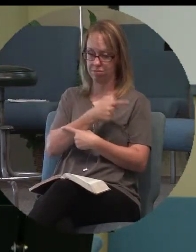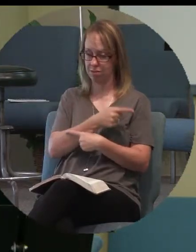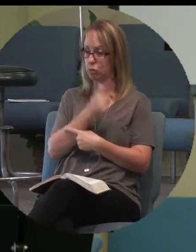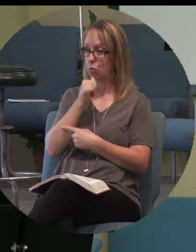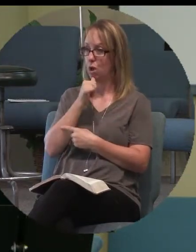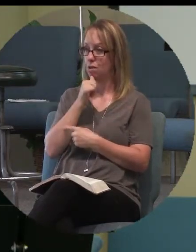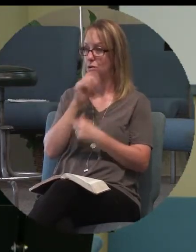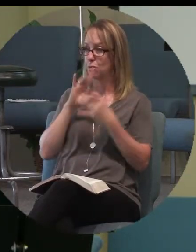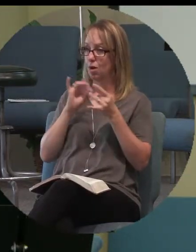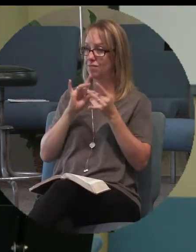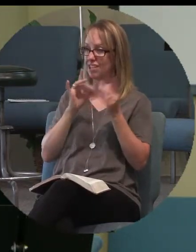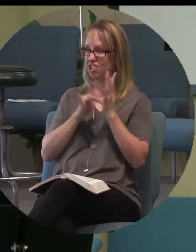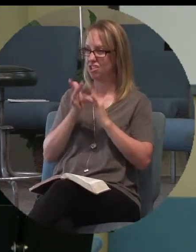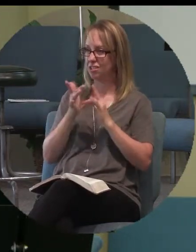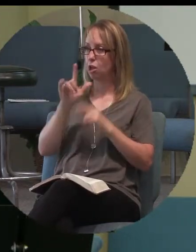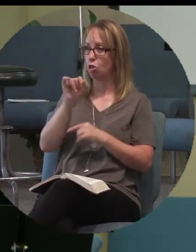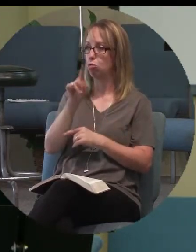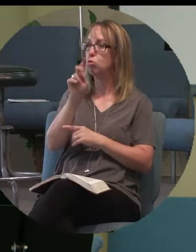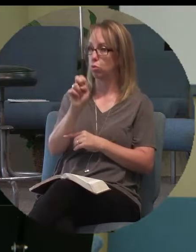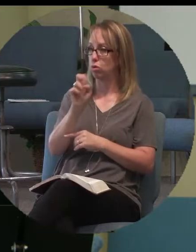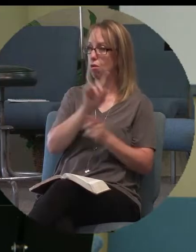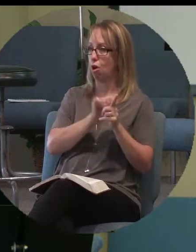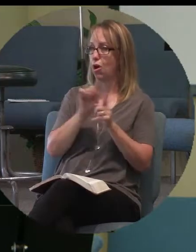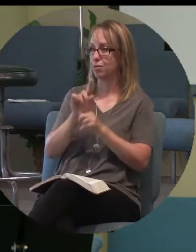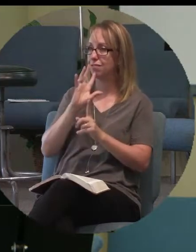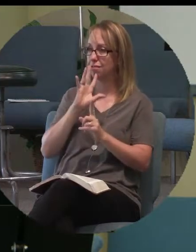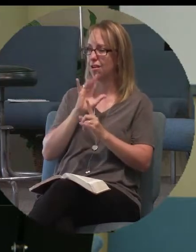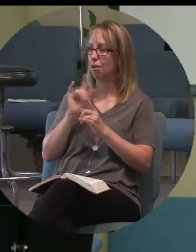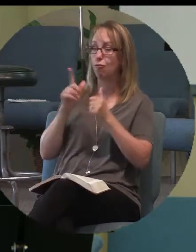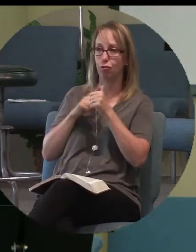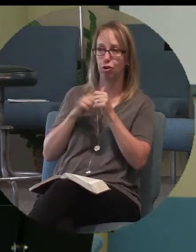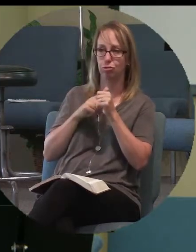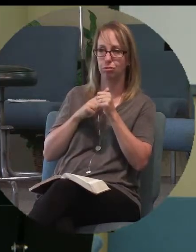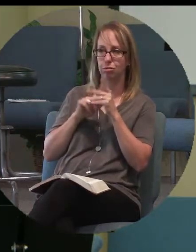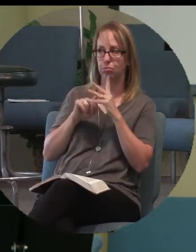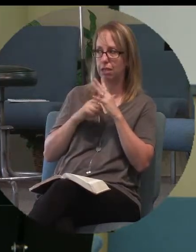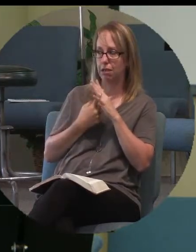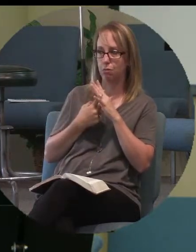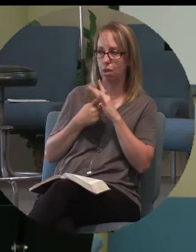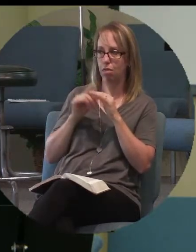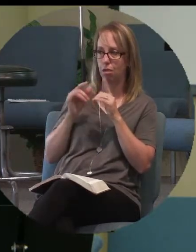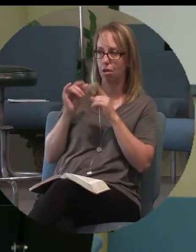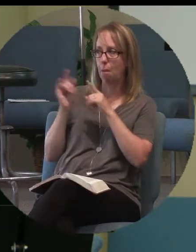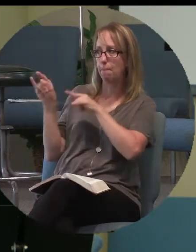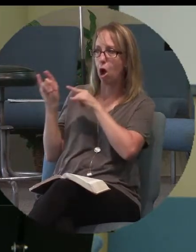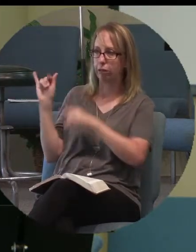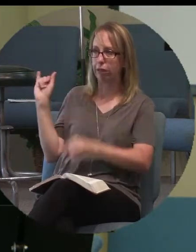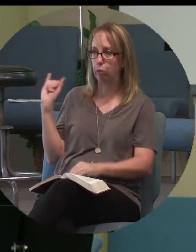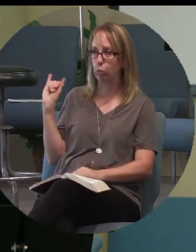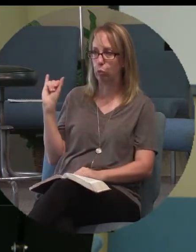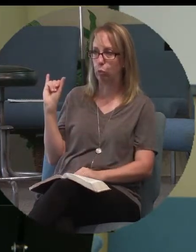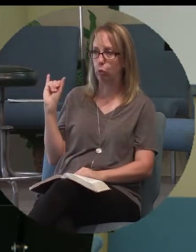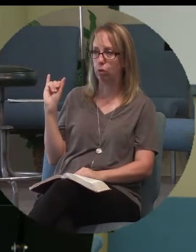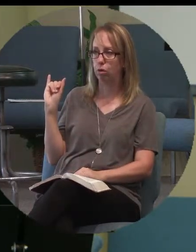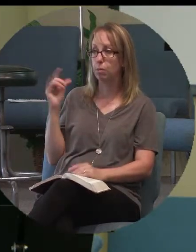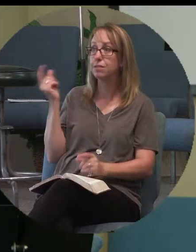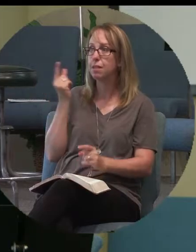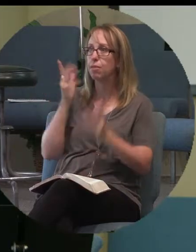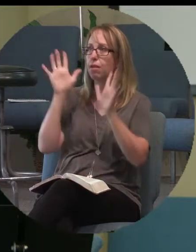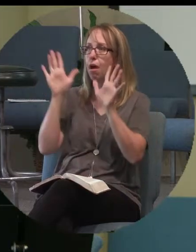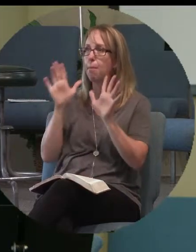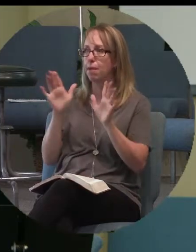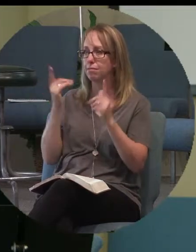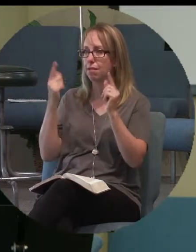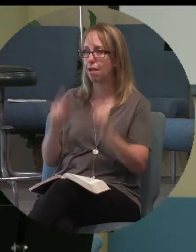in Luke's account was also mocking to begin with. So something miraculous happened. He